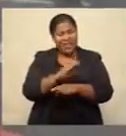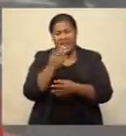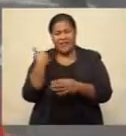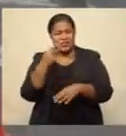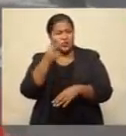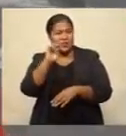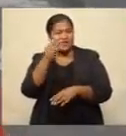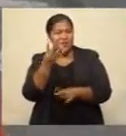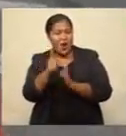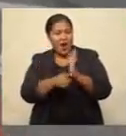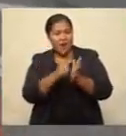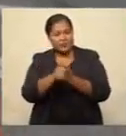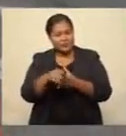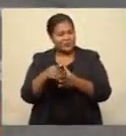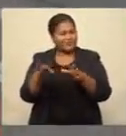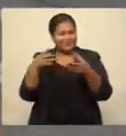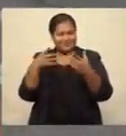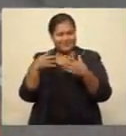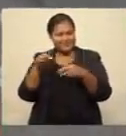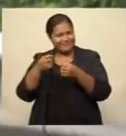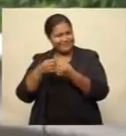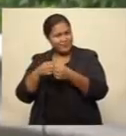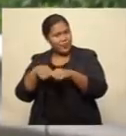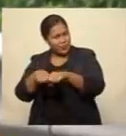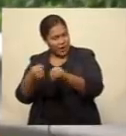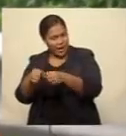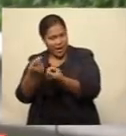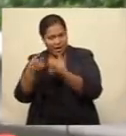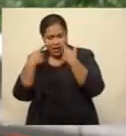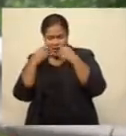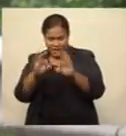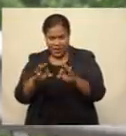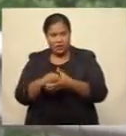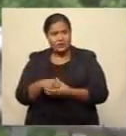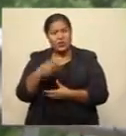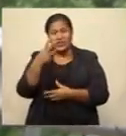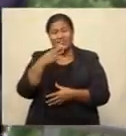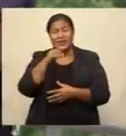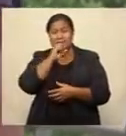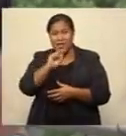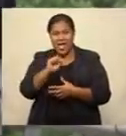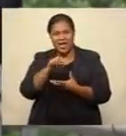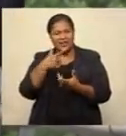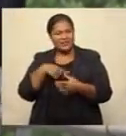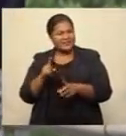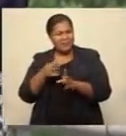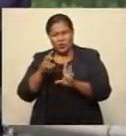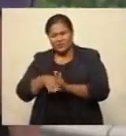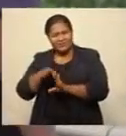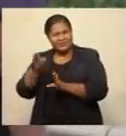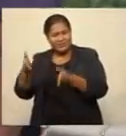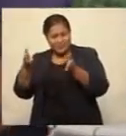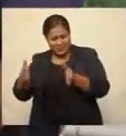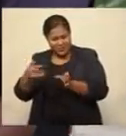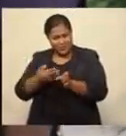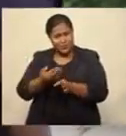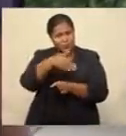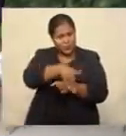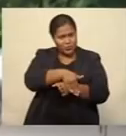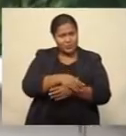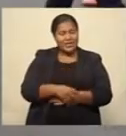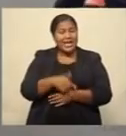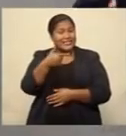COVID-19 restrictions. Three men were arrested last night in the Western Division for crossing the containment area, while seven were